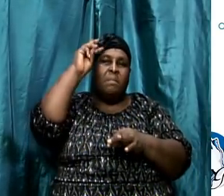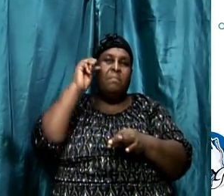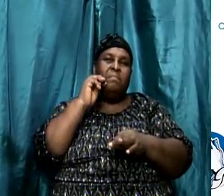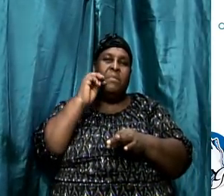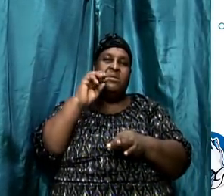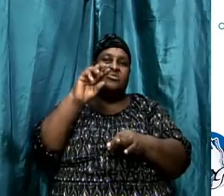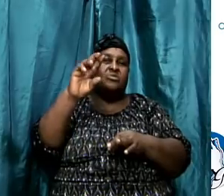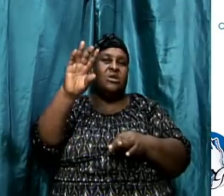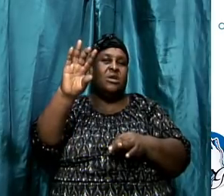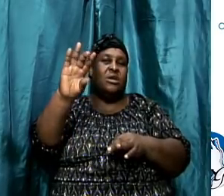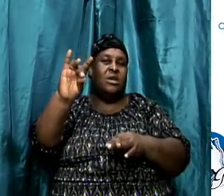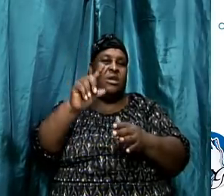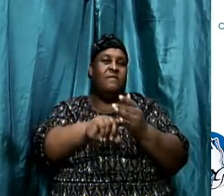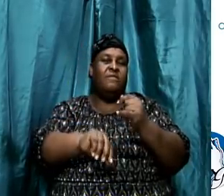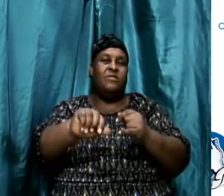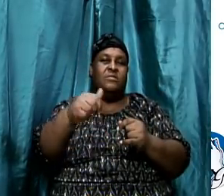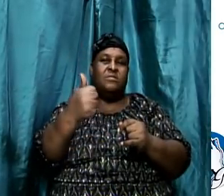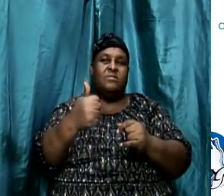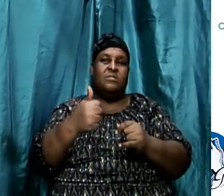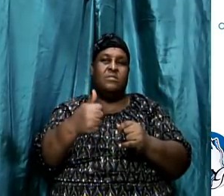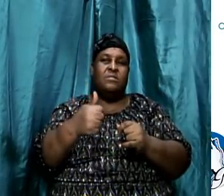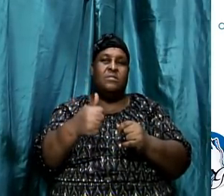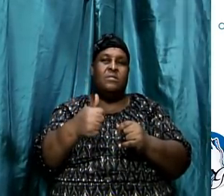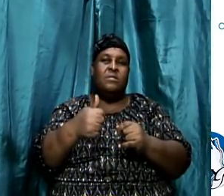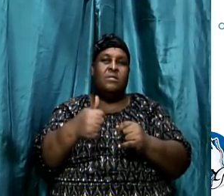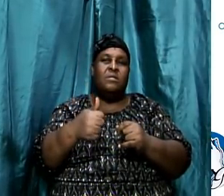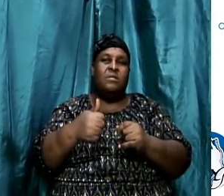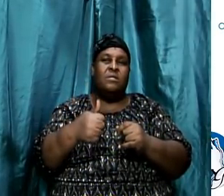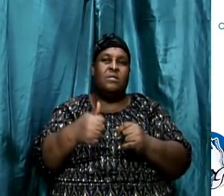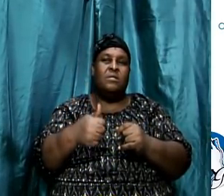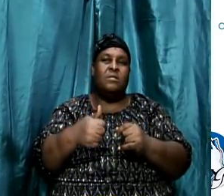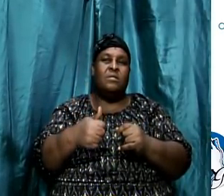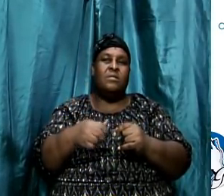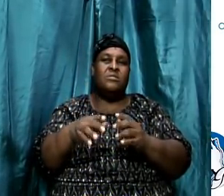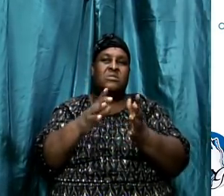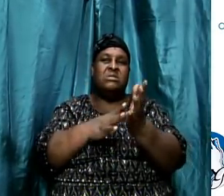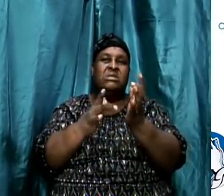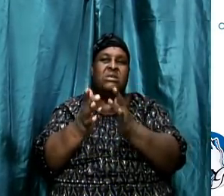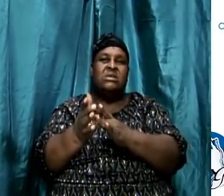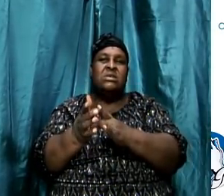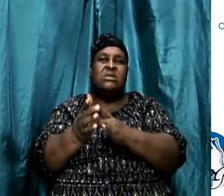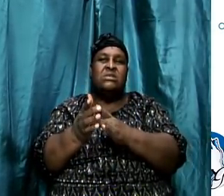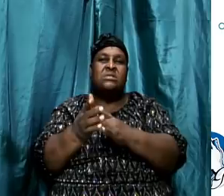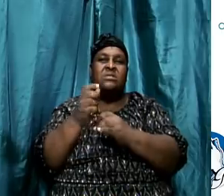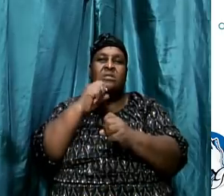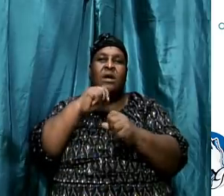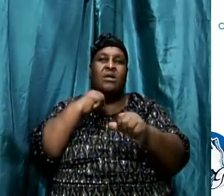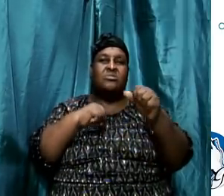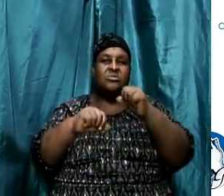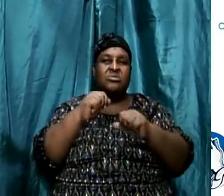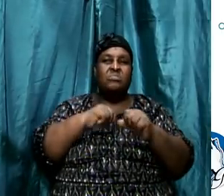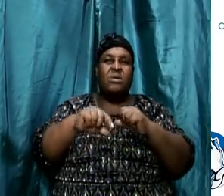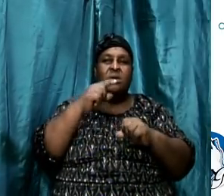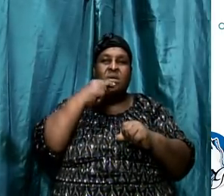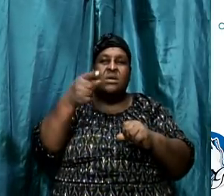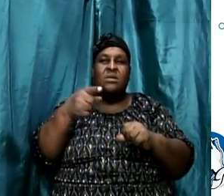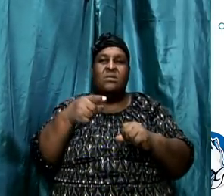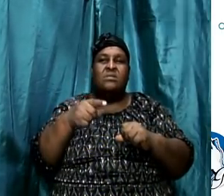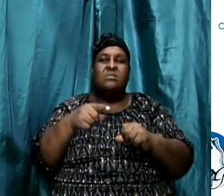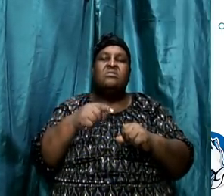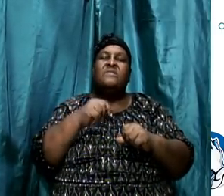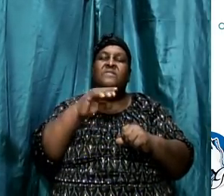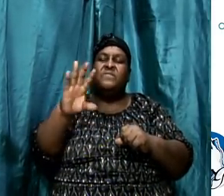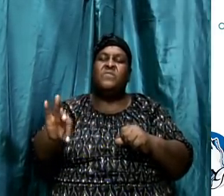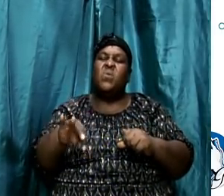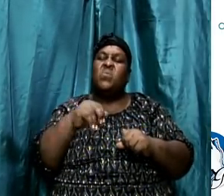verse 10, Jesus described, I sent you an action by saying, assuredly, and this is not the King James, I say to you, I have not found such